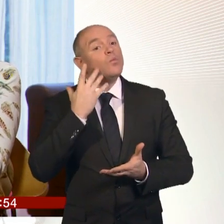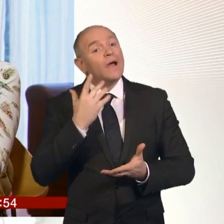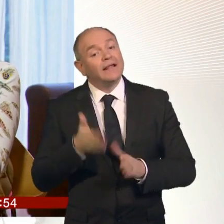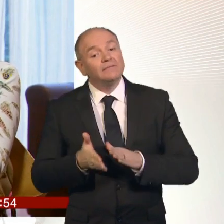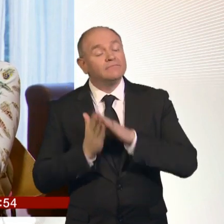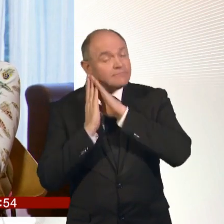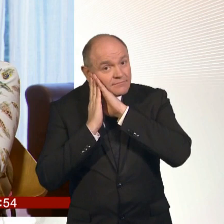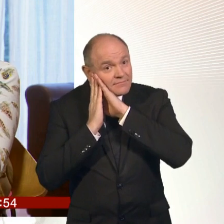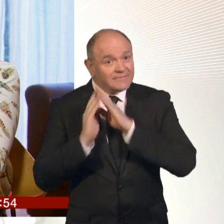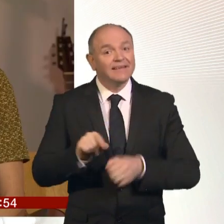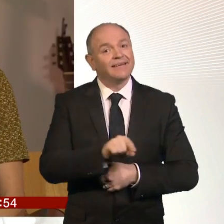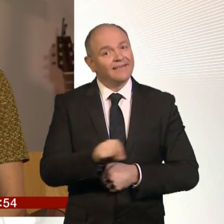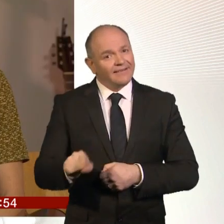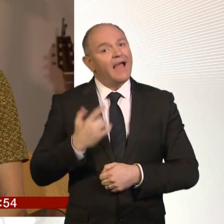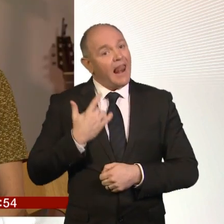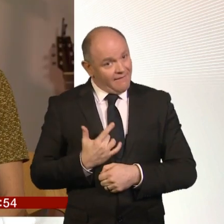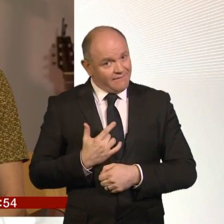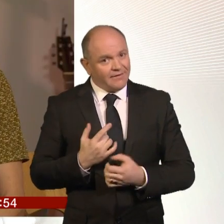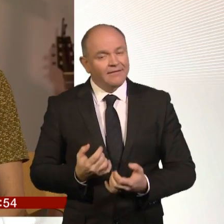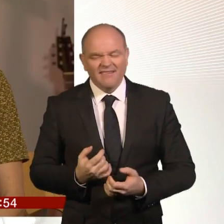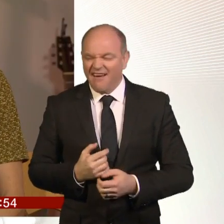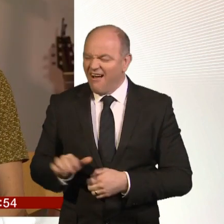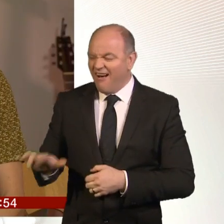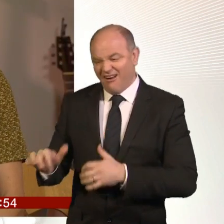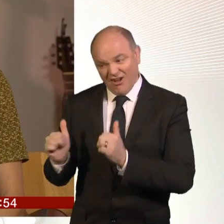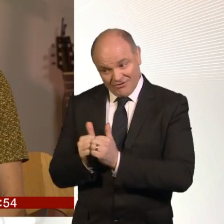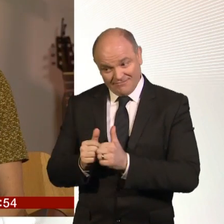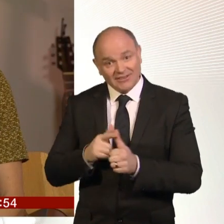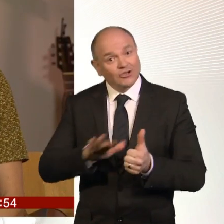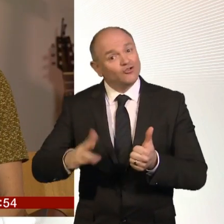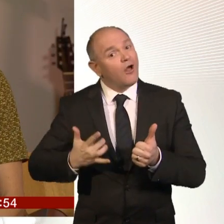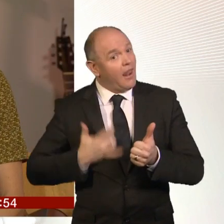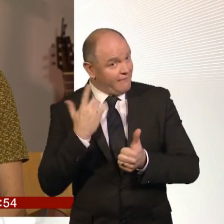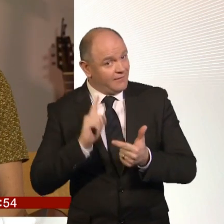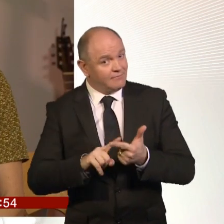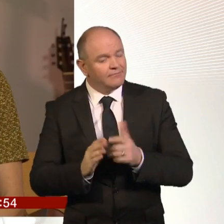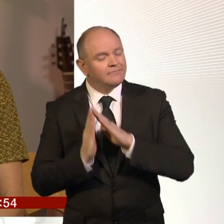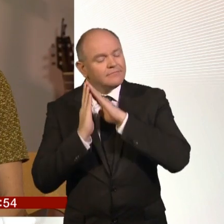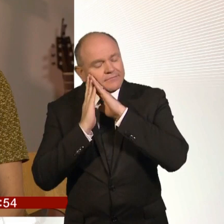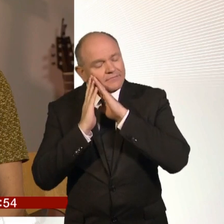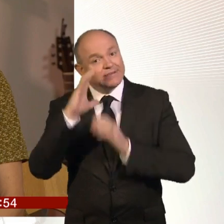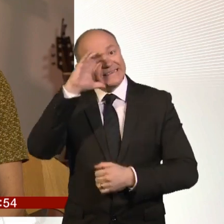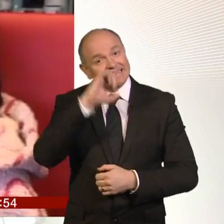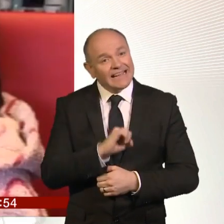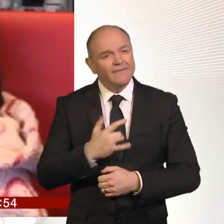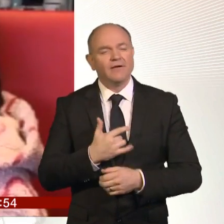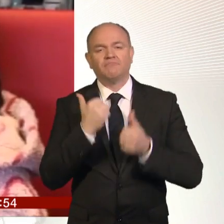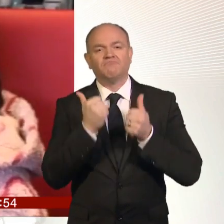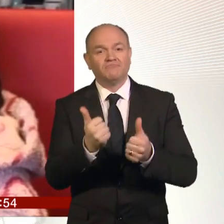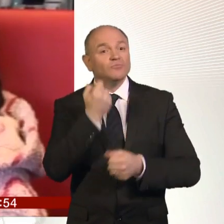And they all go to bed, asleep, alive, and not feeling as though they don't want to see the morning.